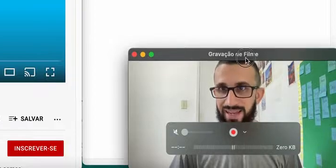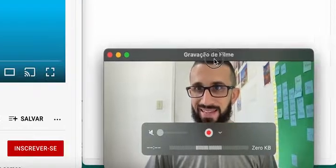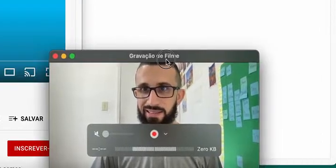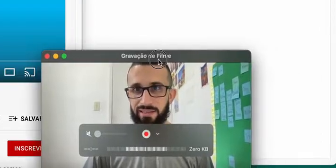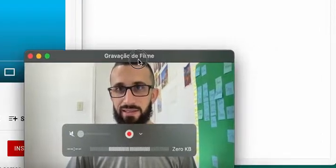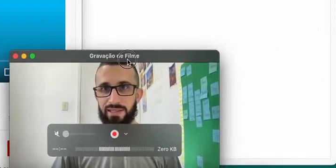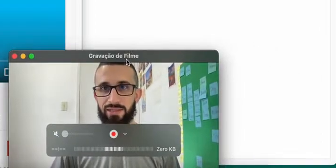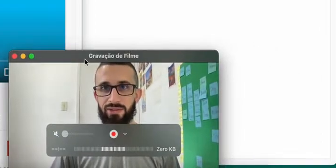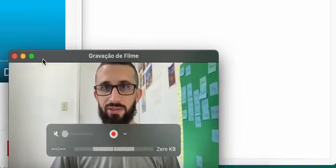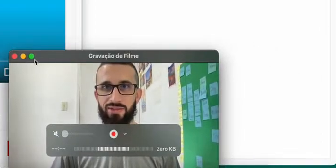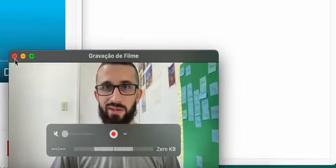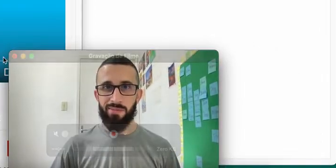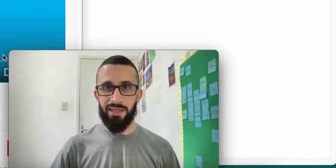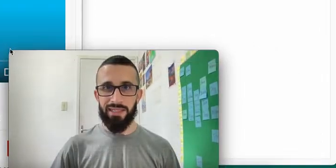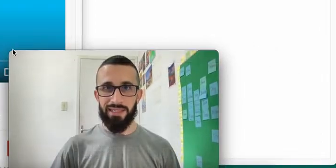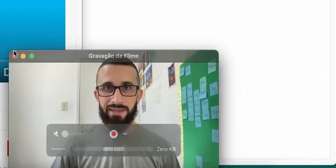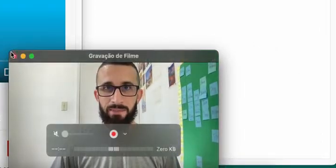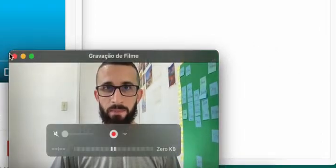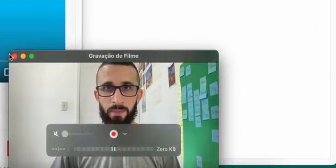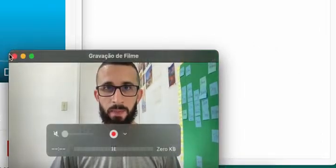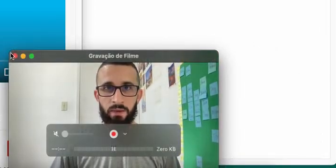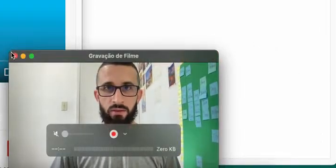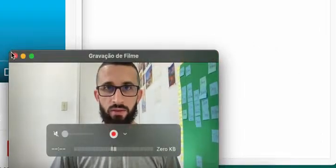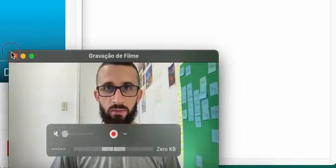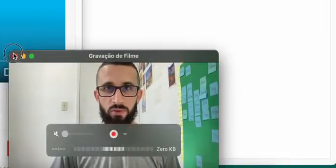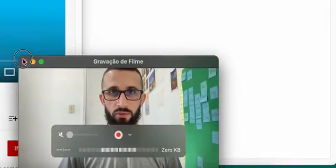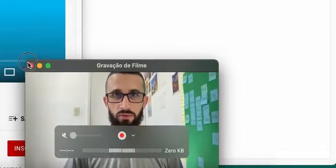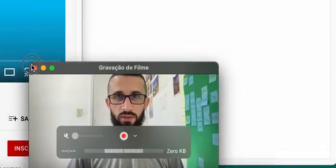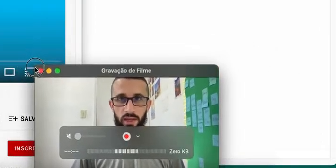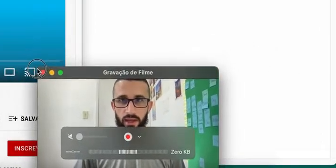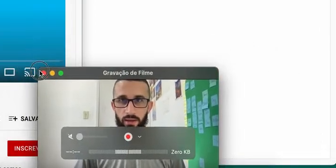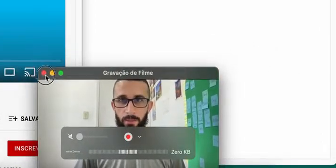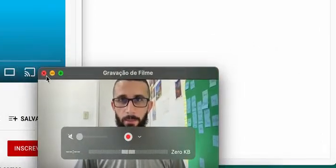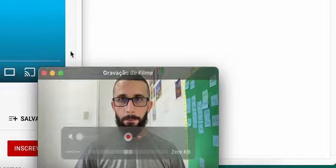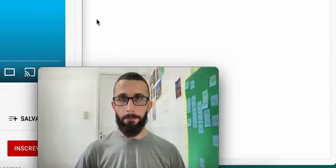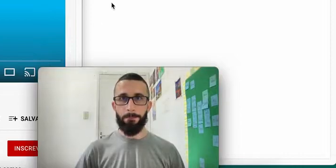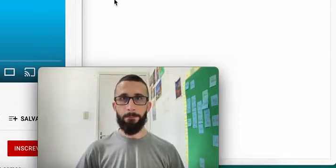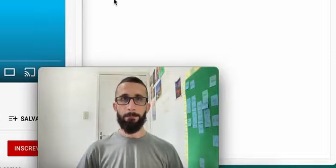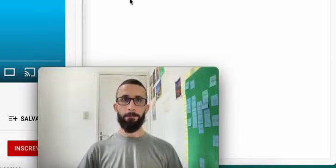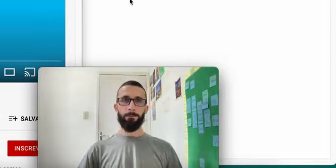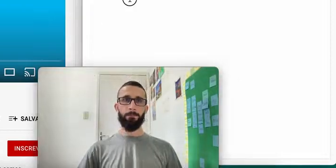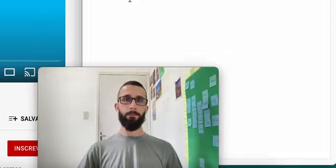And learn to use our money Vamos ouvir ela